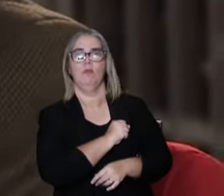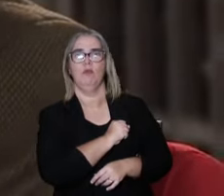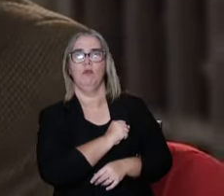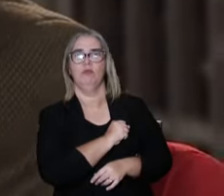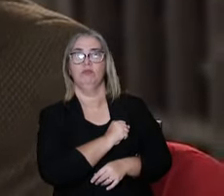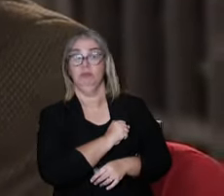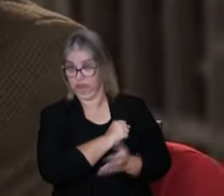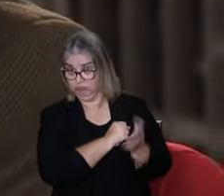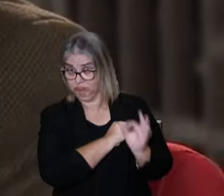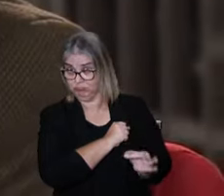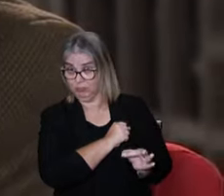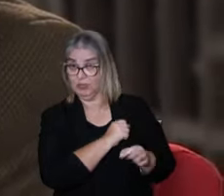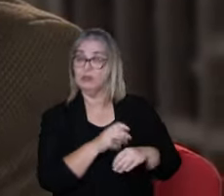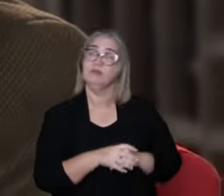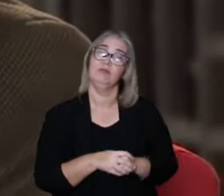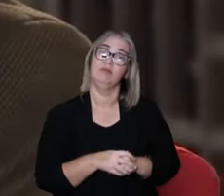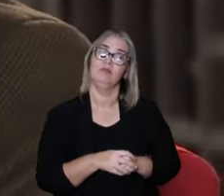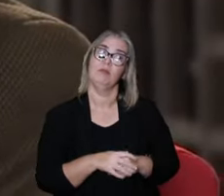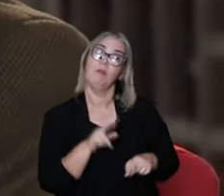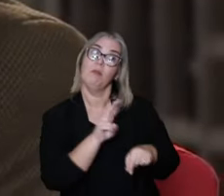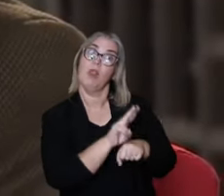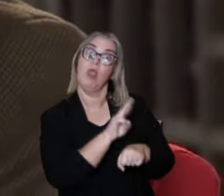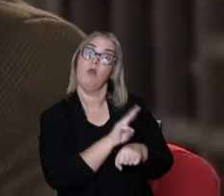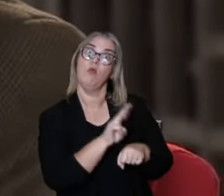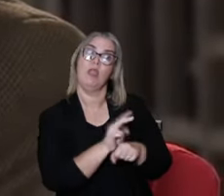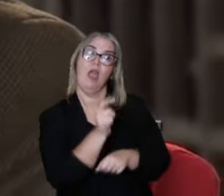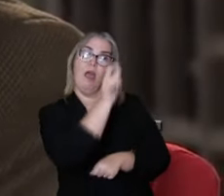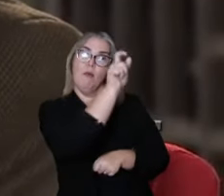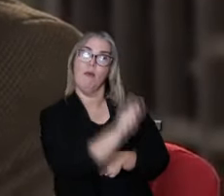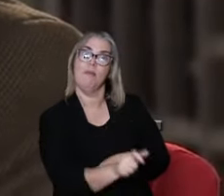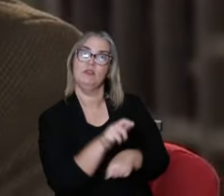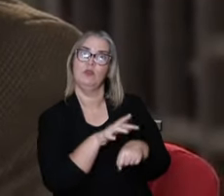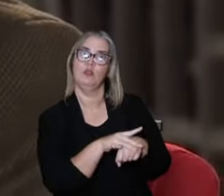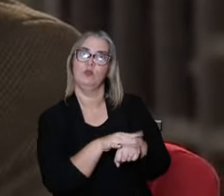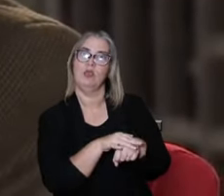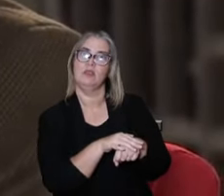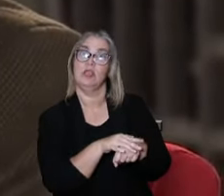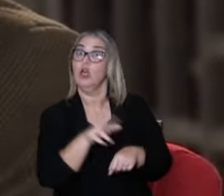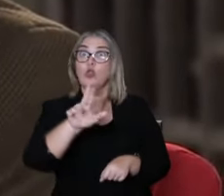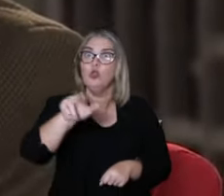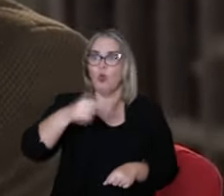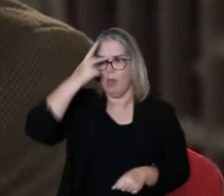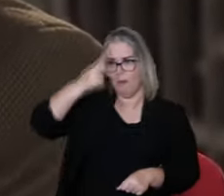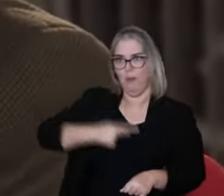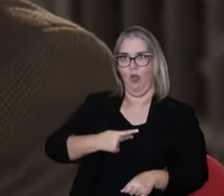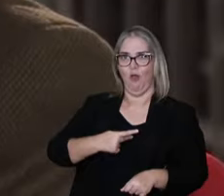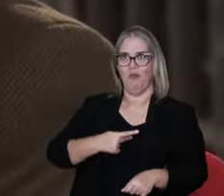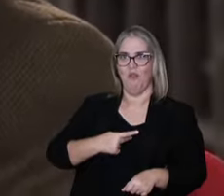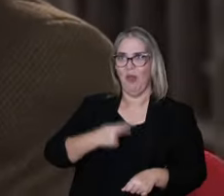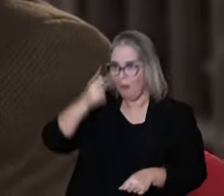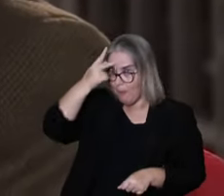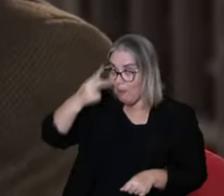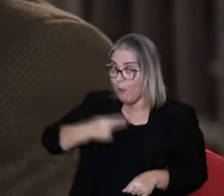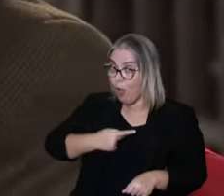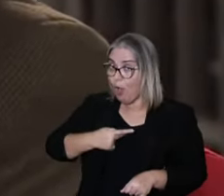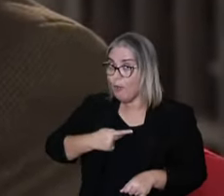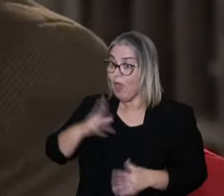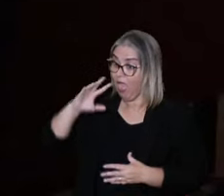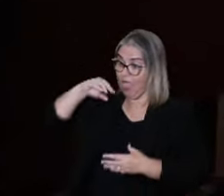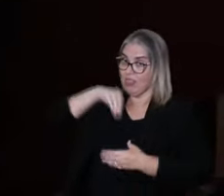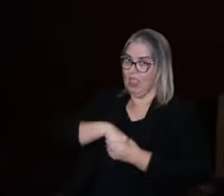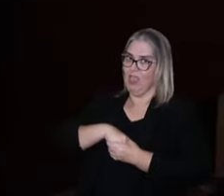loving gesture, if you agree with me, right? To take care of someone else that got sick. It's not taking care of themselves.